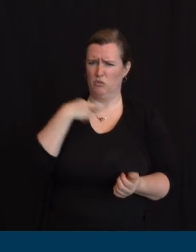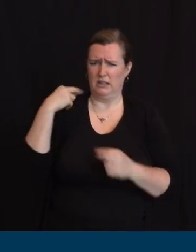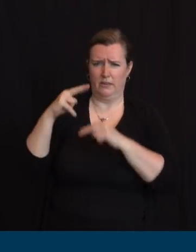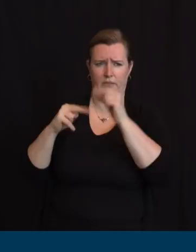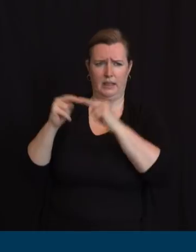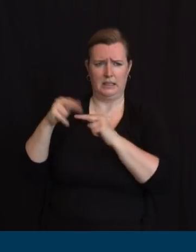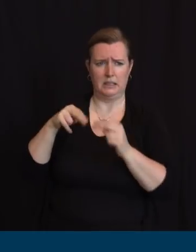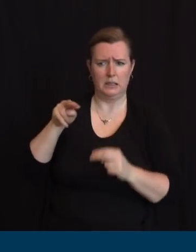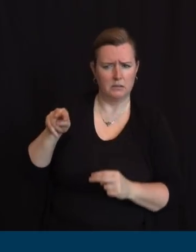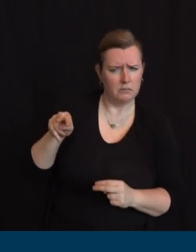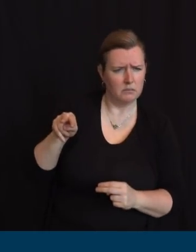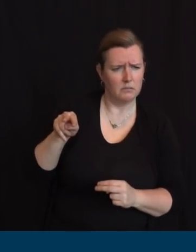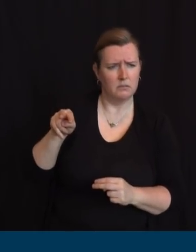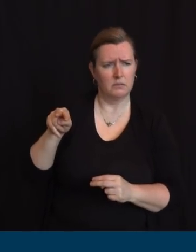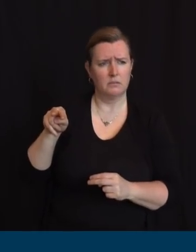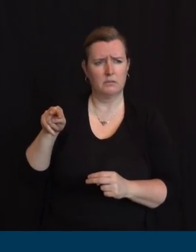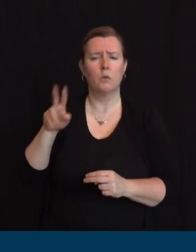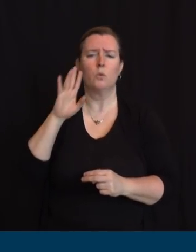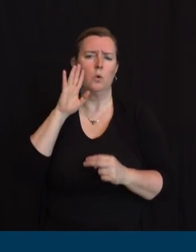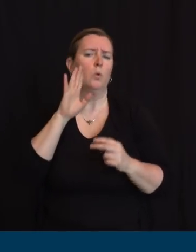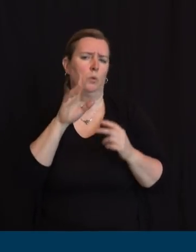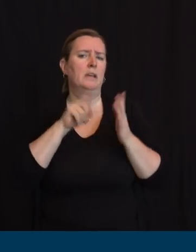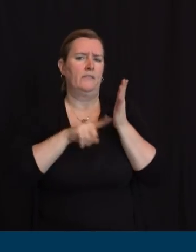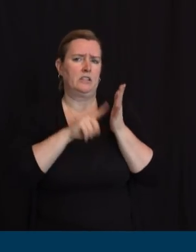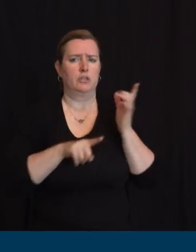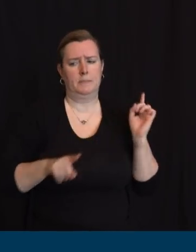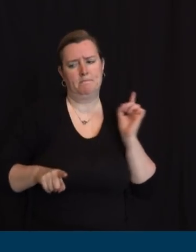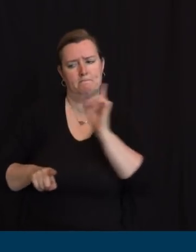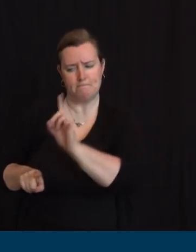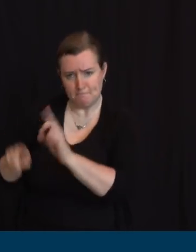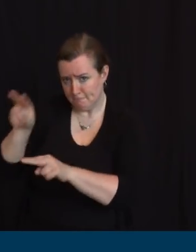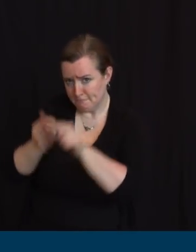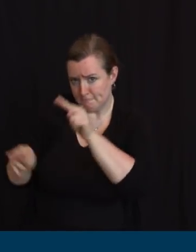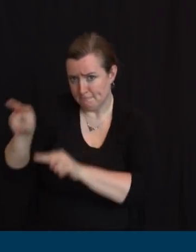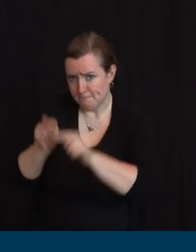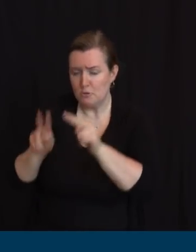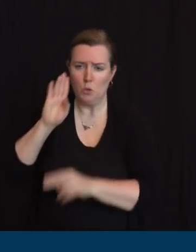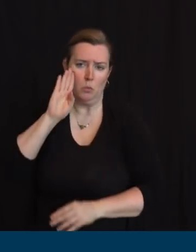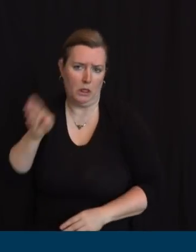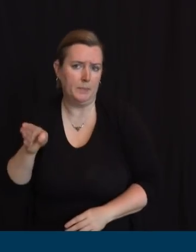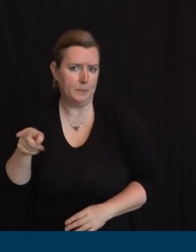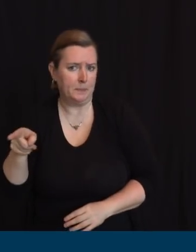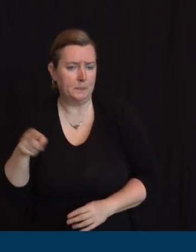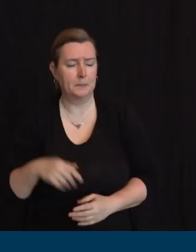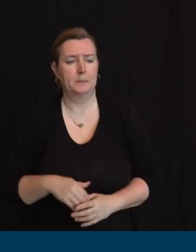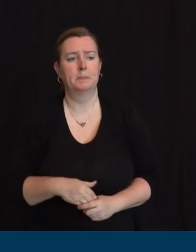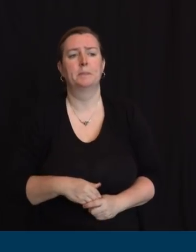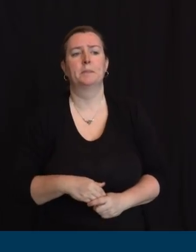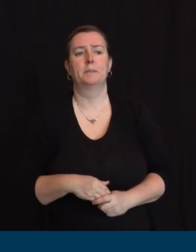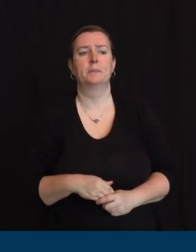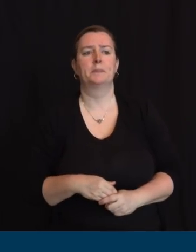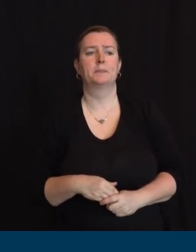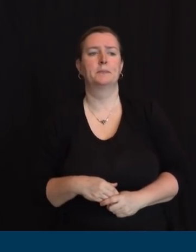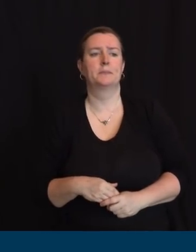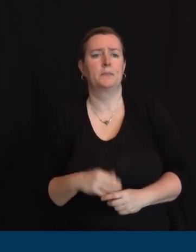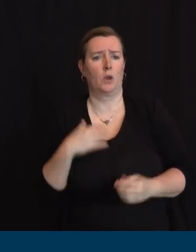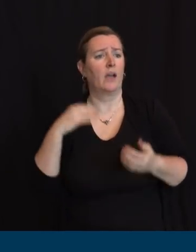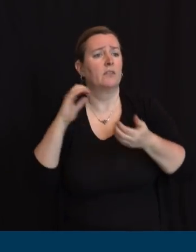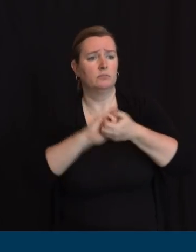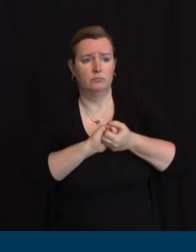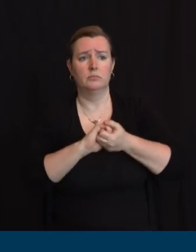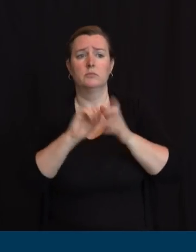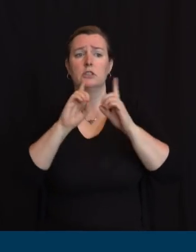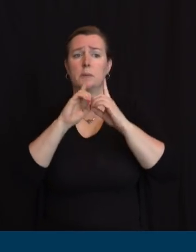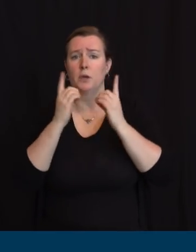We have worked with the Department of Human Services to develop an enhanced reimbursement plan for the